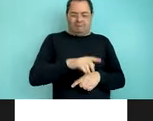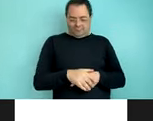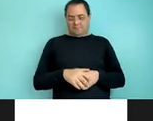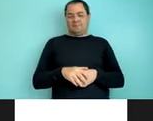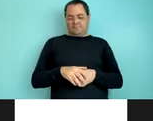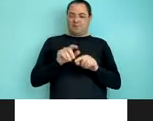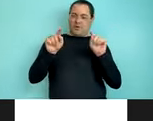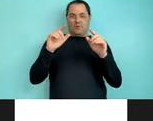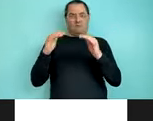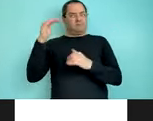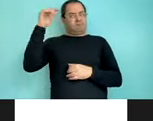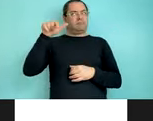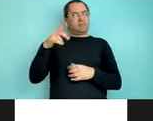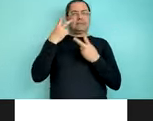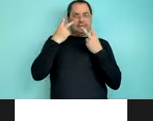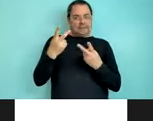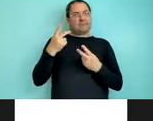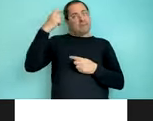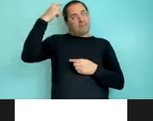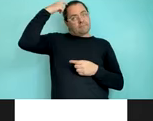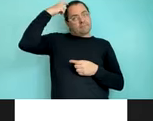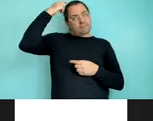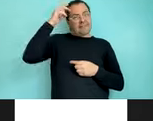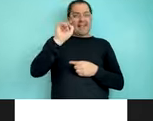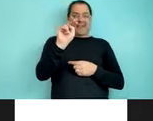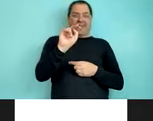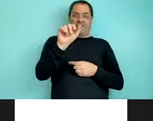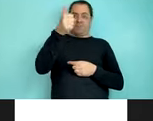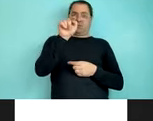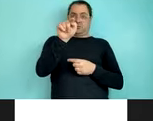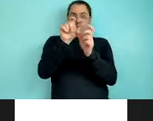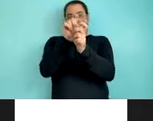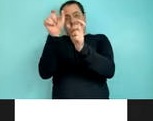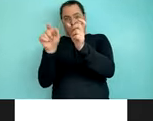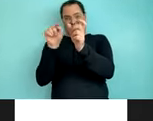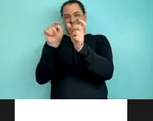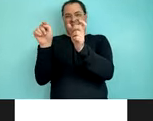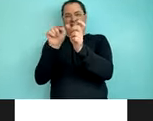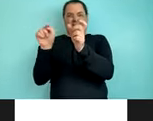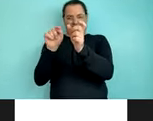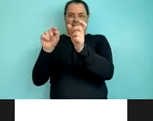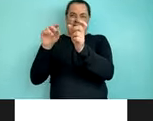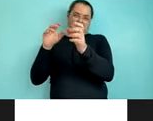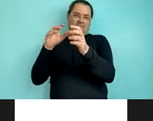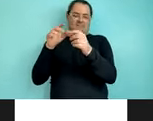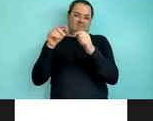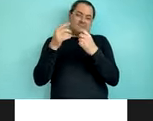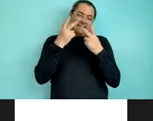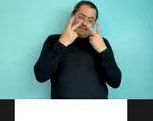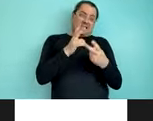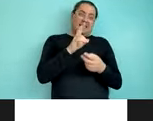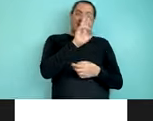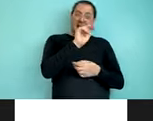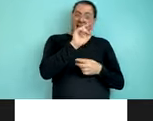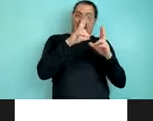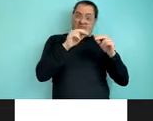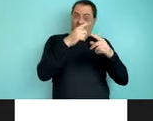provide evidence for the possibility that the stronger and noun first bias for NSL versus silent gestures may indeed be